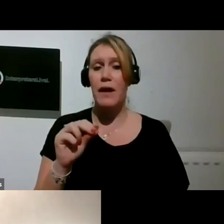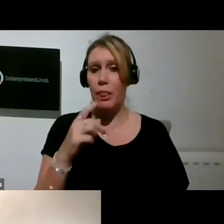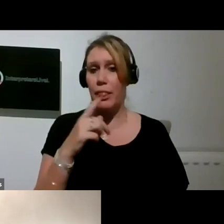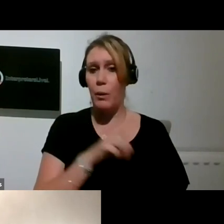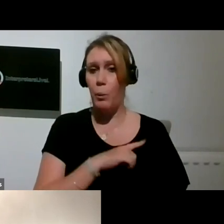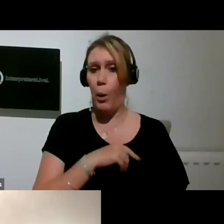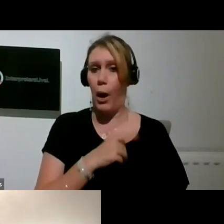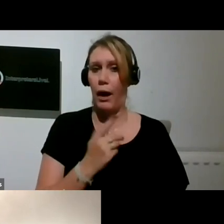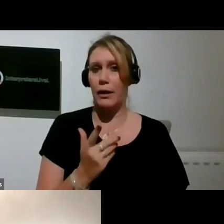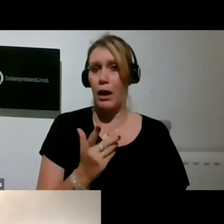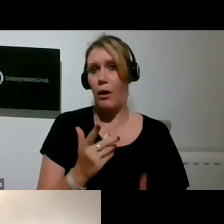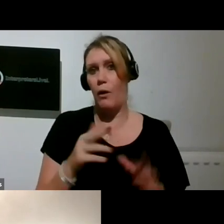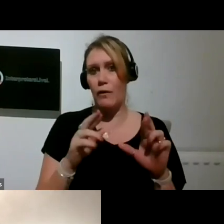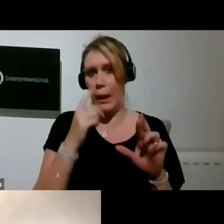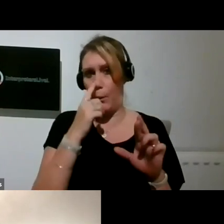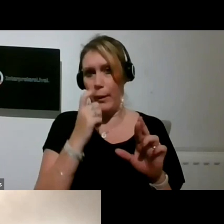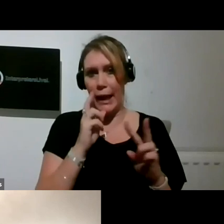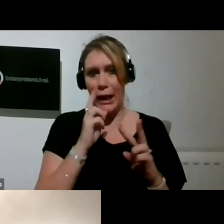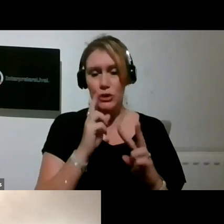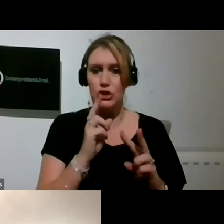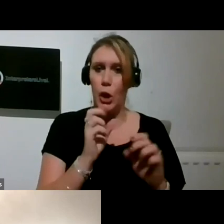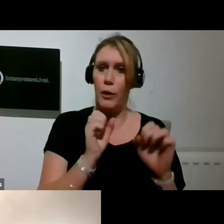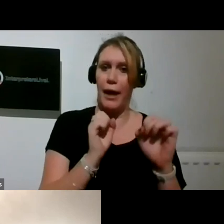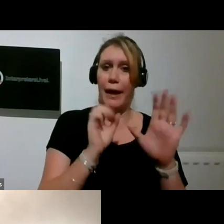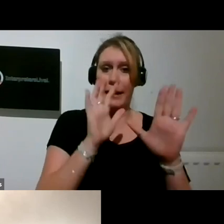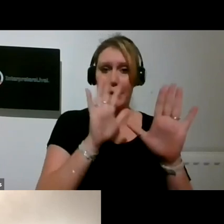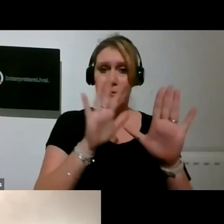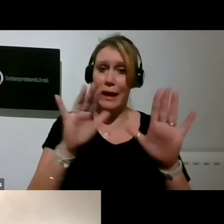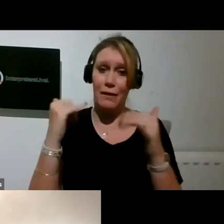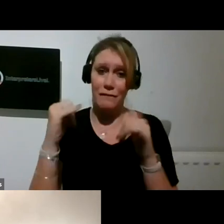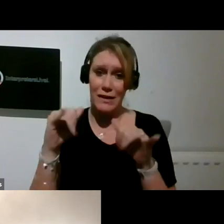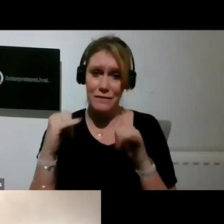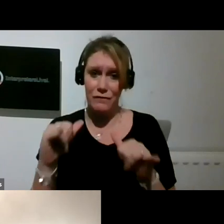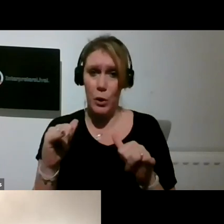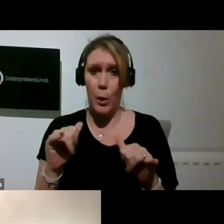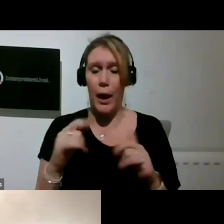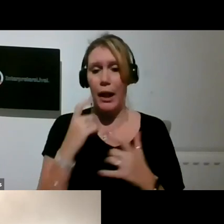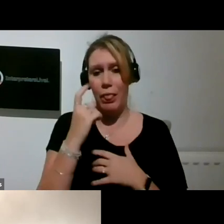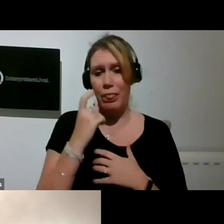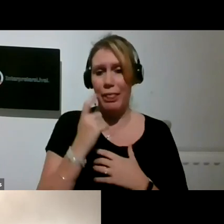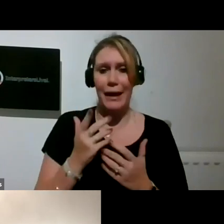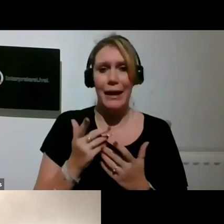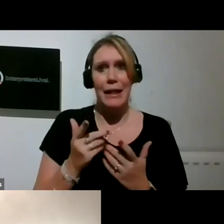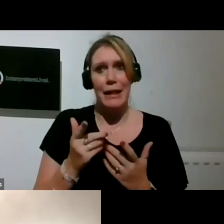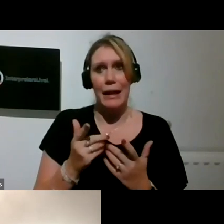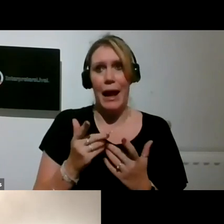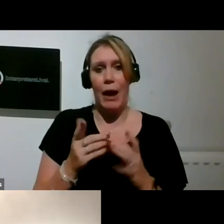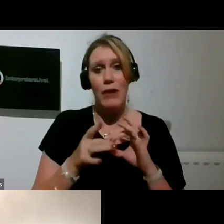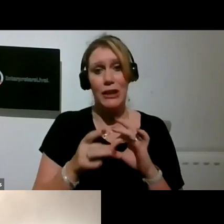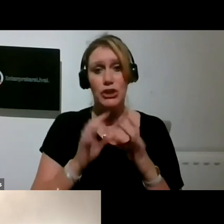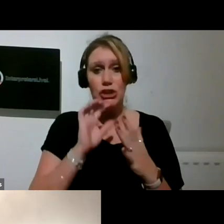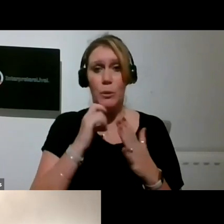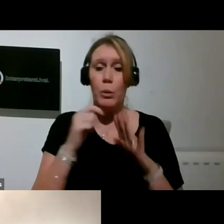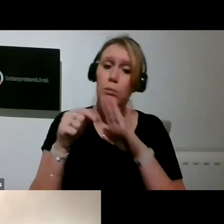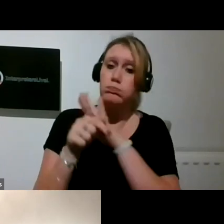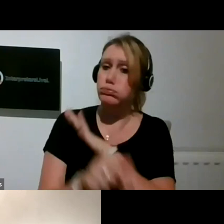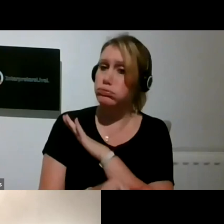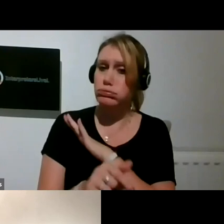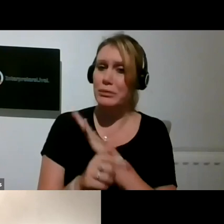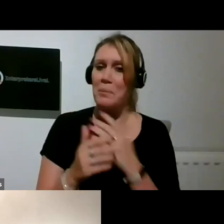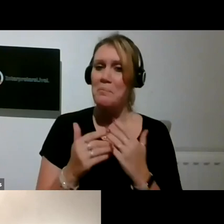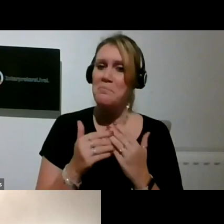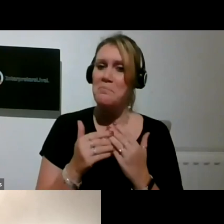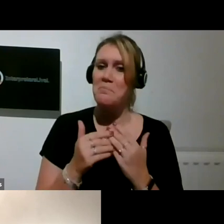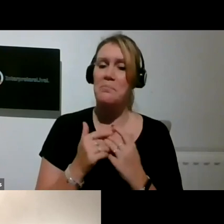I'm sure that sort of partnership and conversation is something that is just going to deepen. We're both working online, we're doing very different